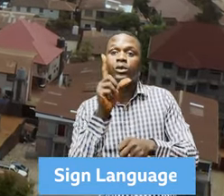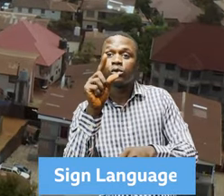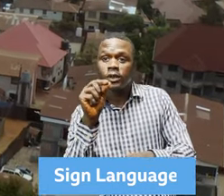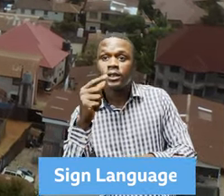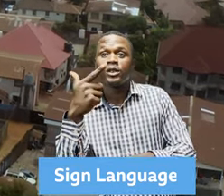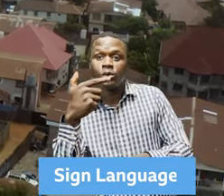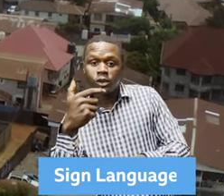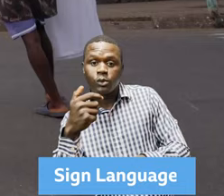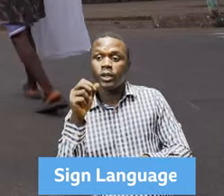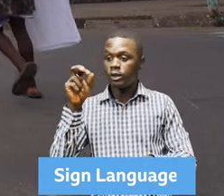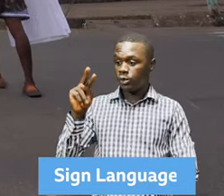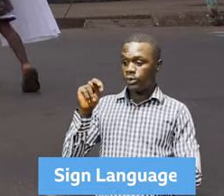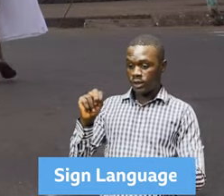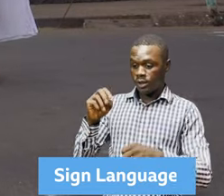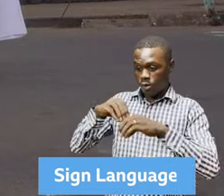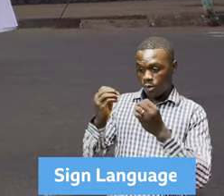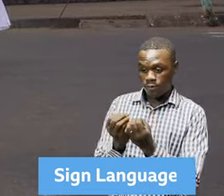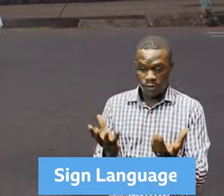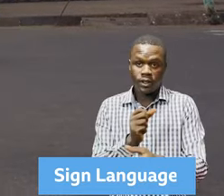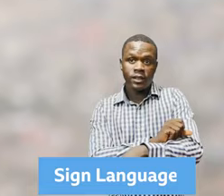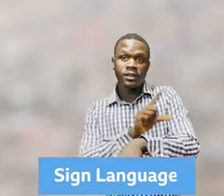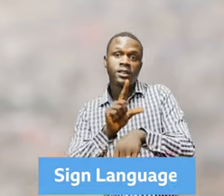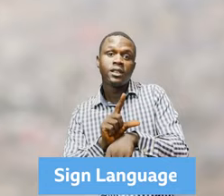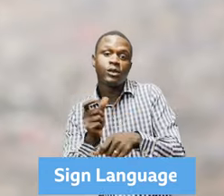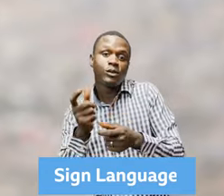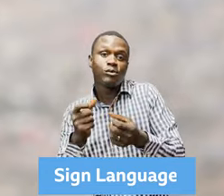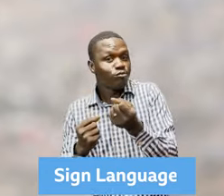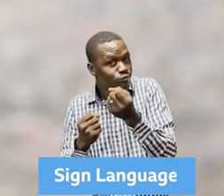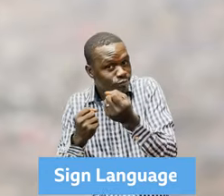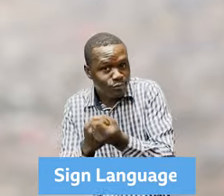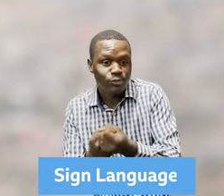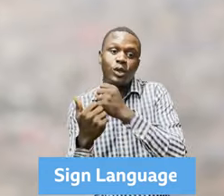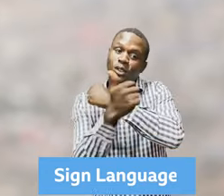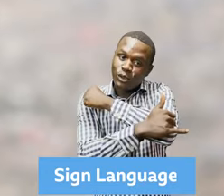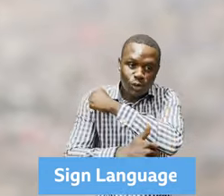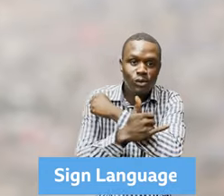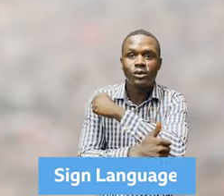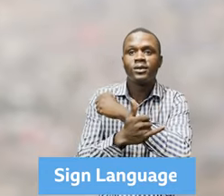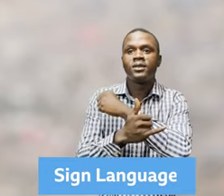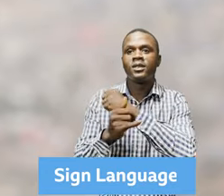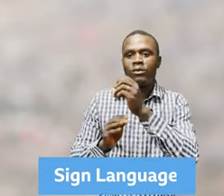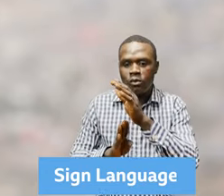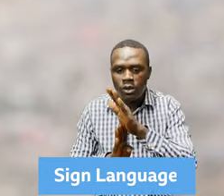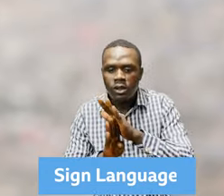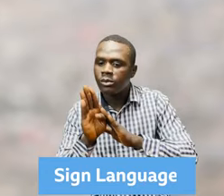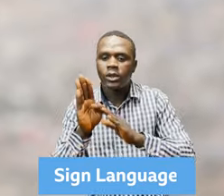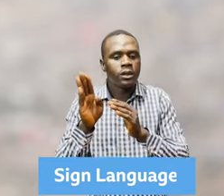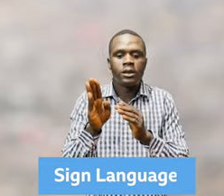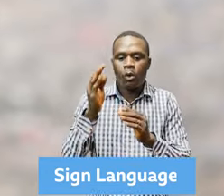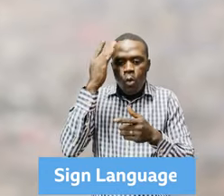in 2021, the UN country team in Sierra Leone contributed to the country's developmental advances,